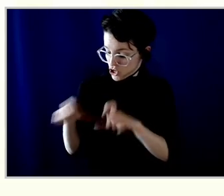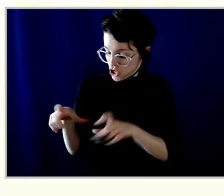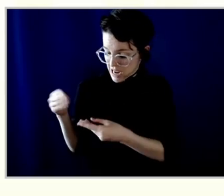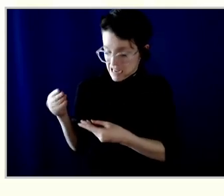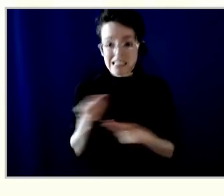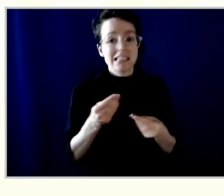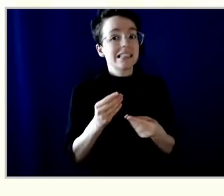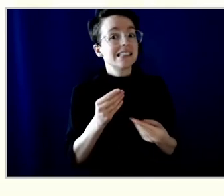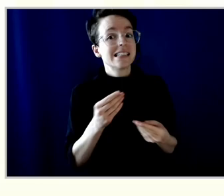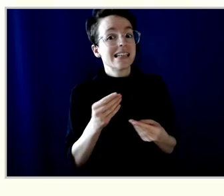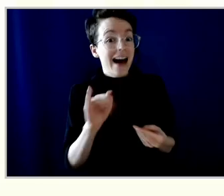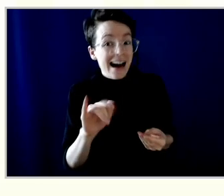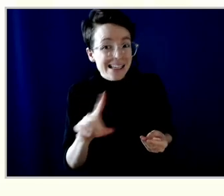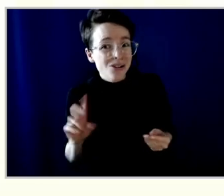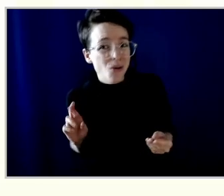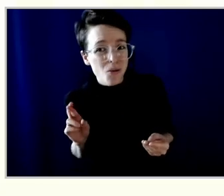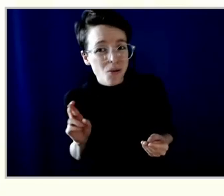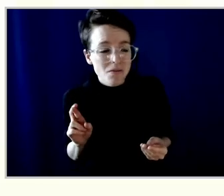service fees.